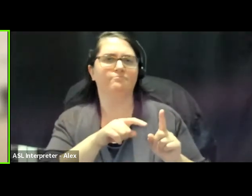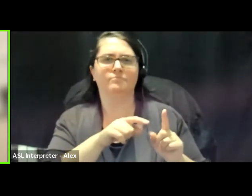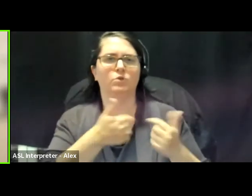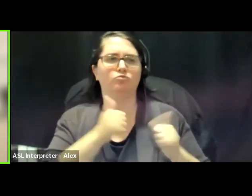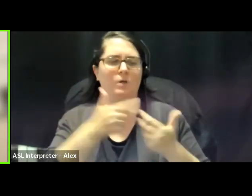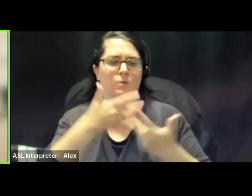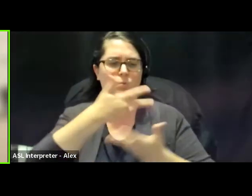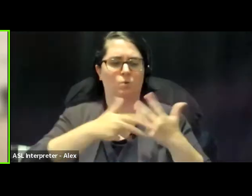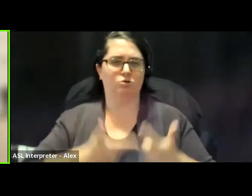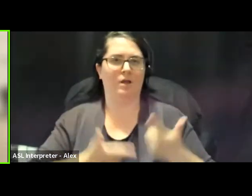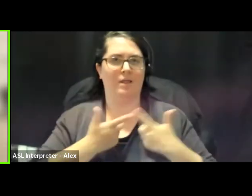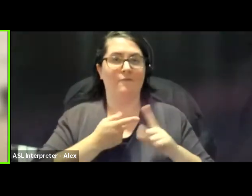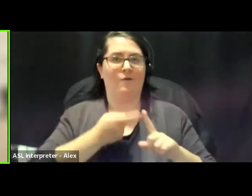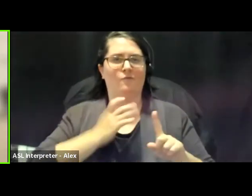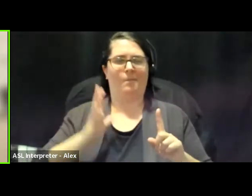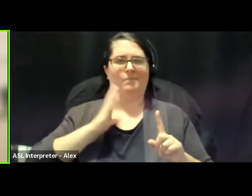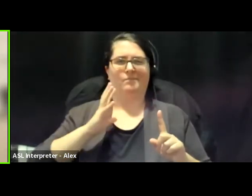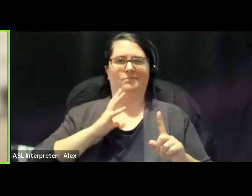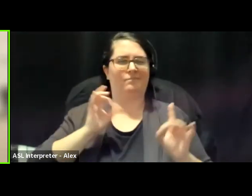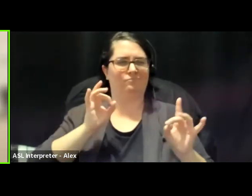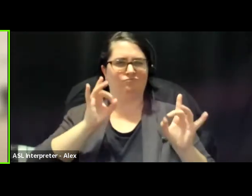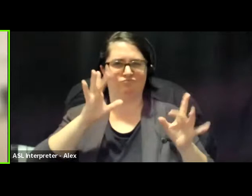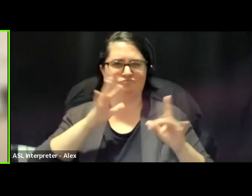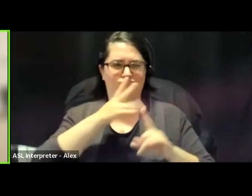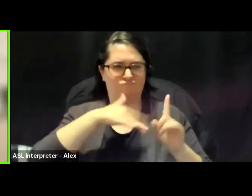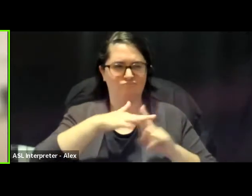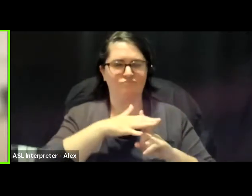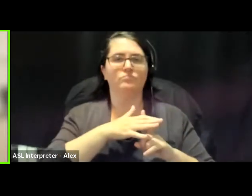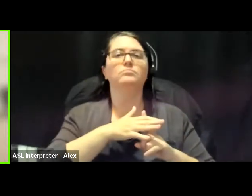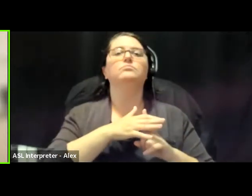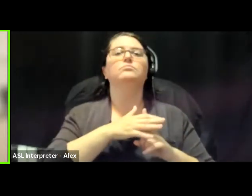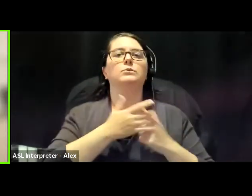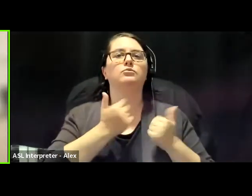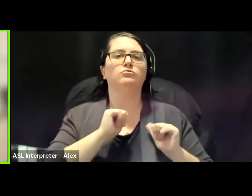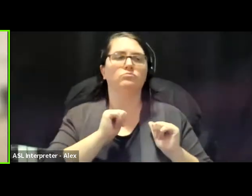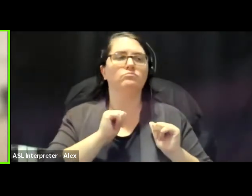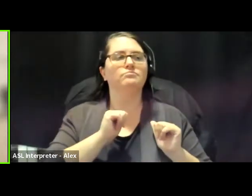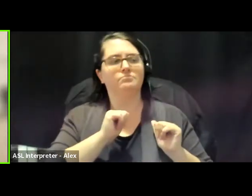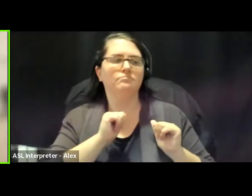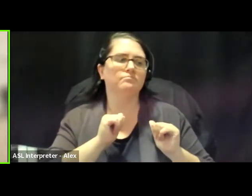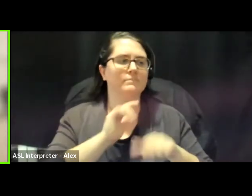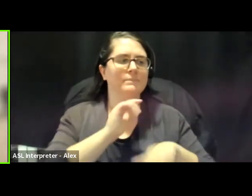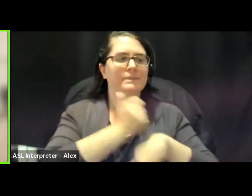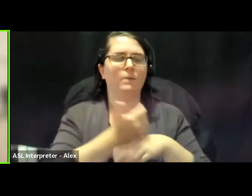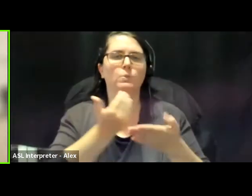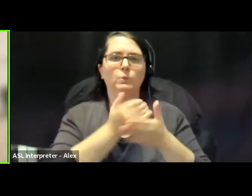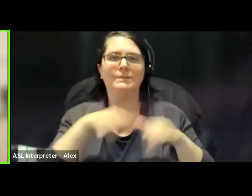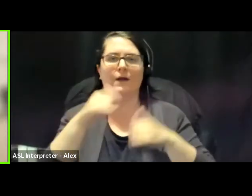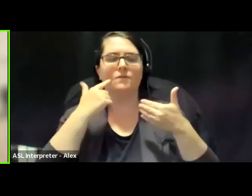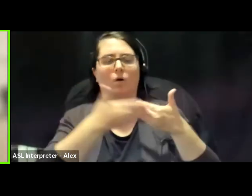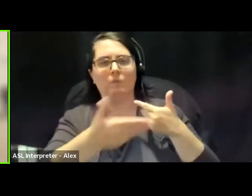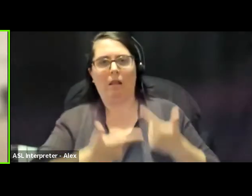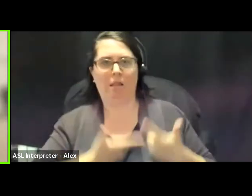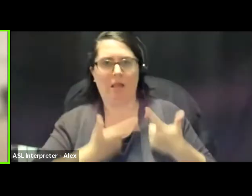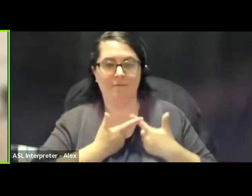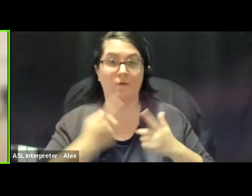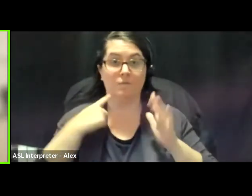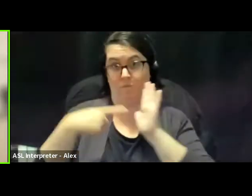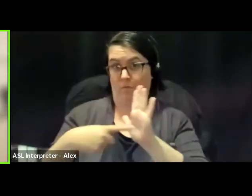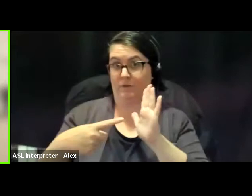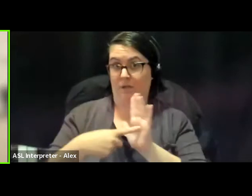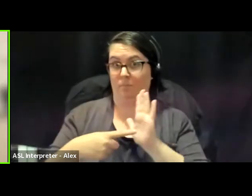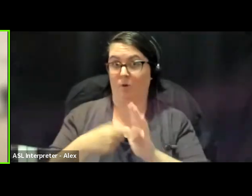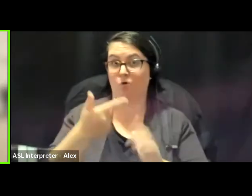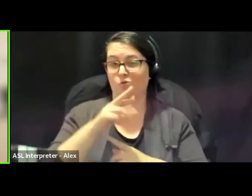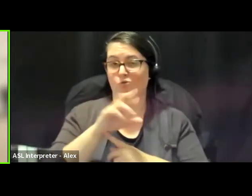from gentrified spaces, offering up pedagogies to live differently. For example, through grassroots